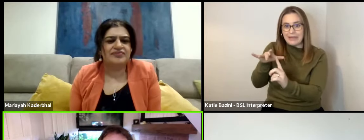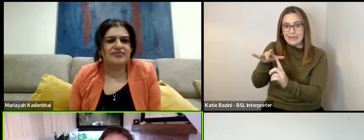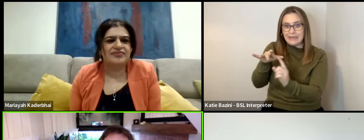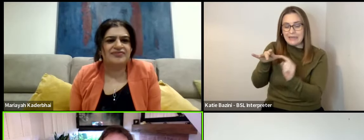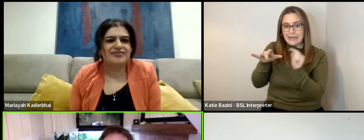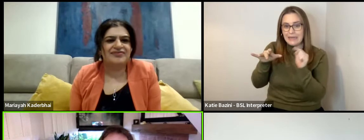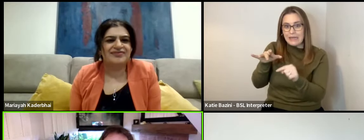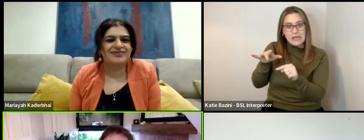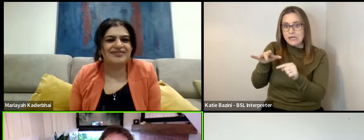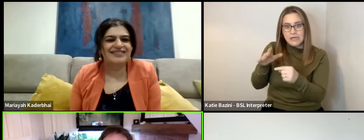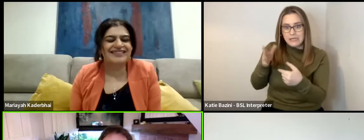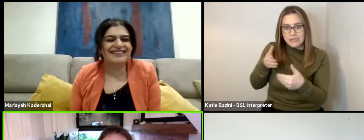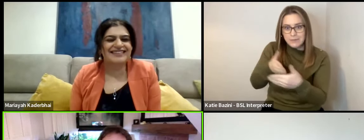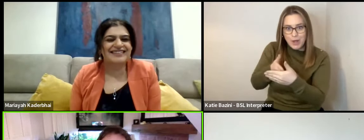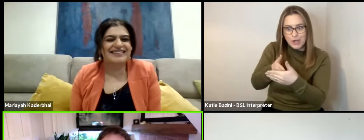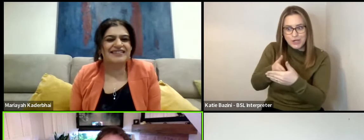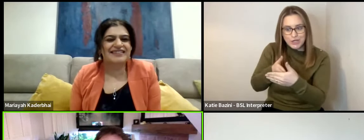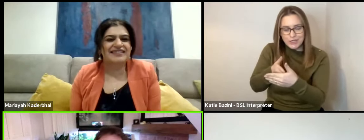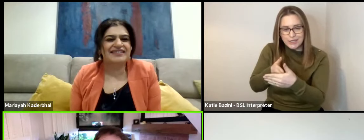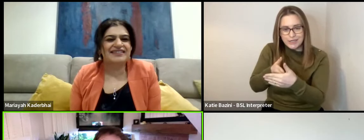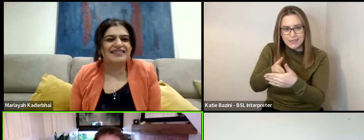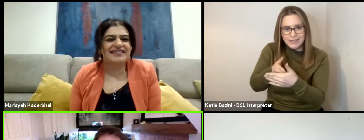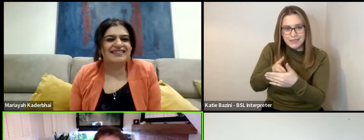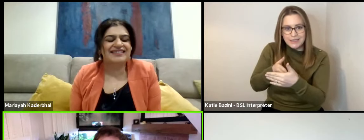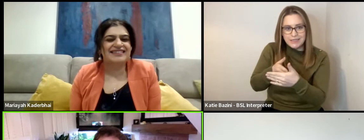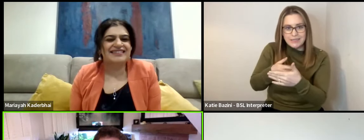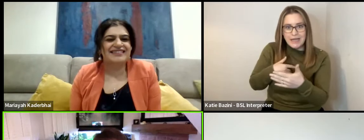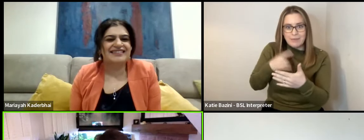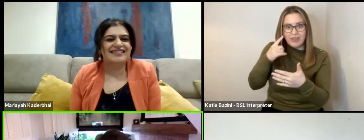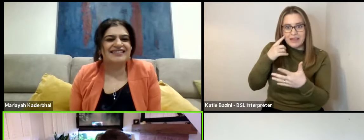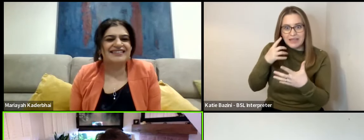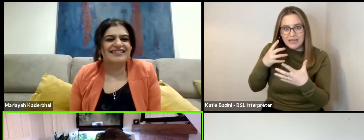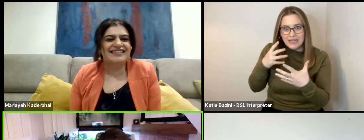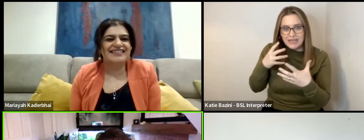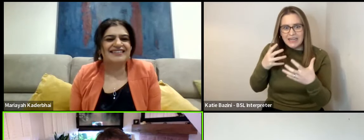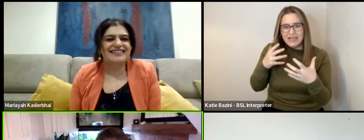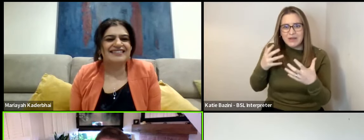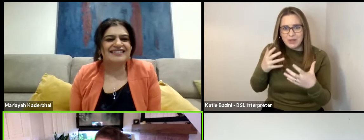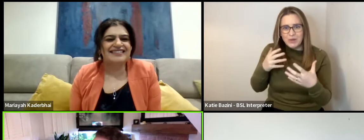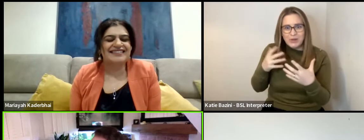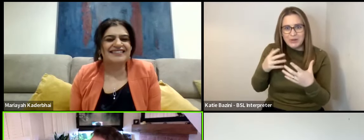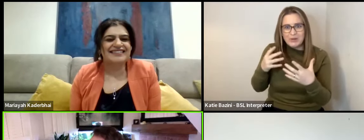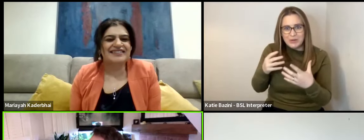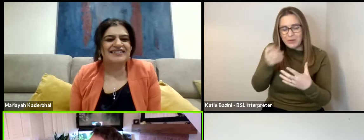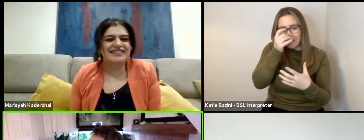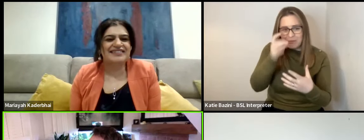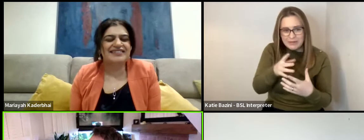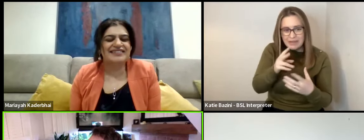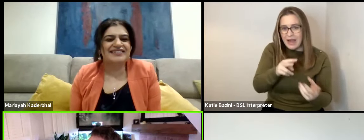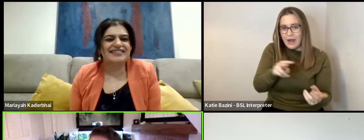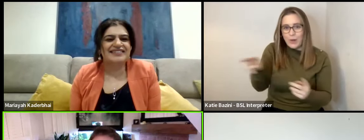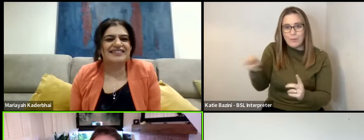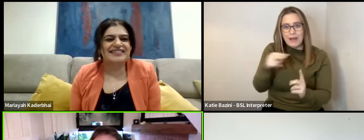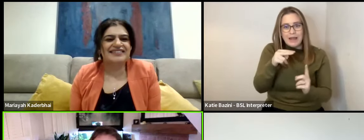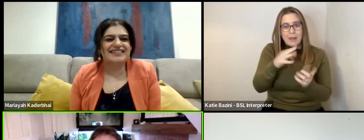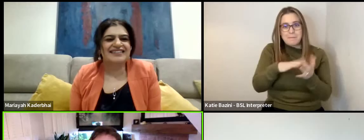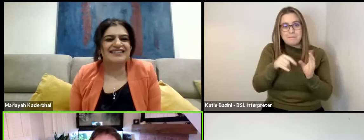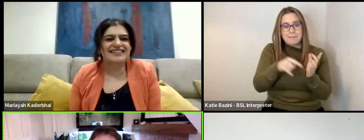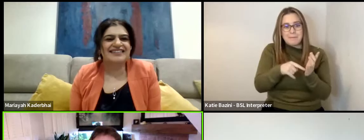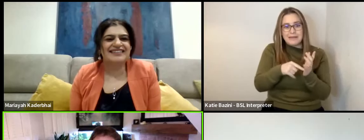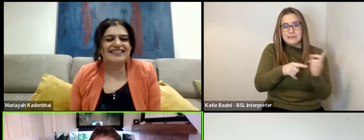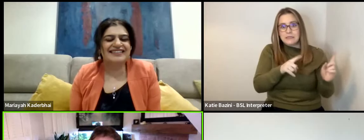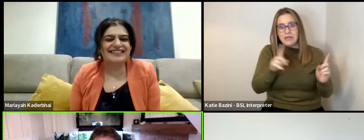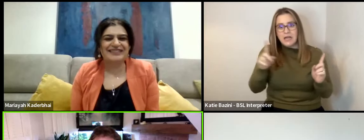in the way. And for a split second, I went, oh no, there's the bin. And then I looked back and then there's Matt coming back.